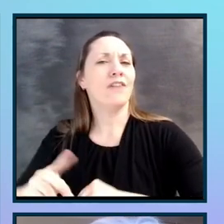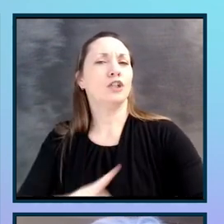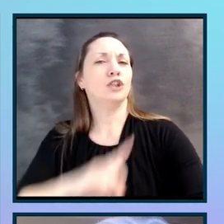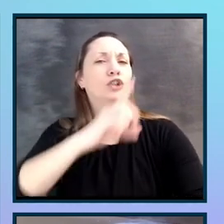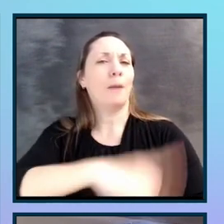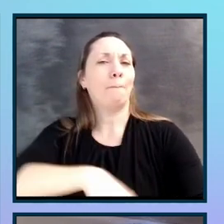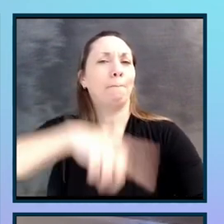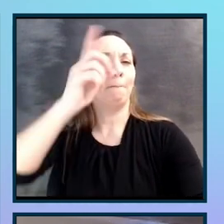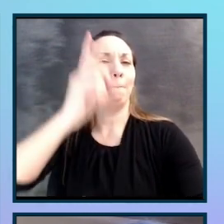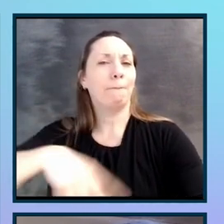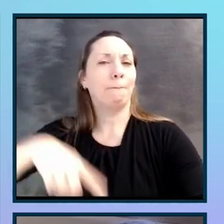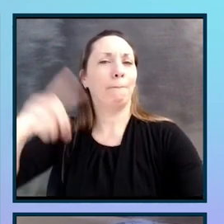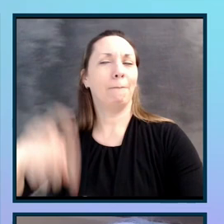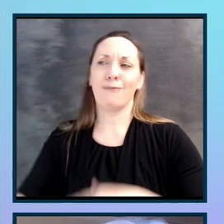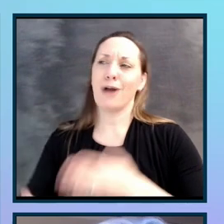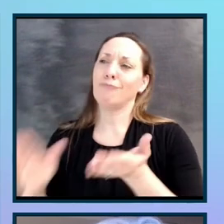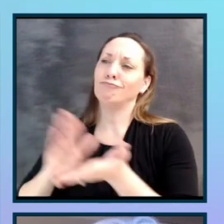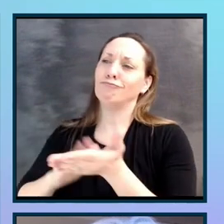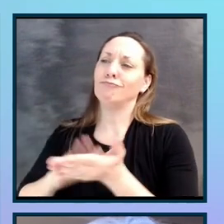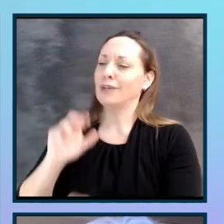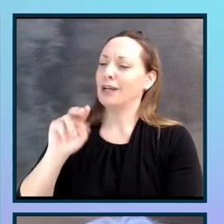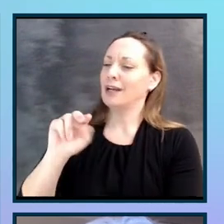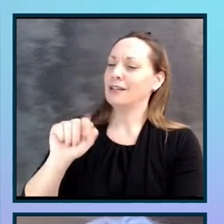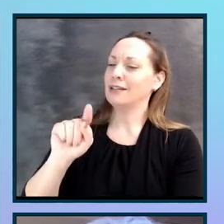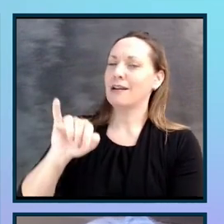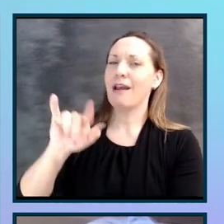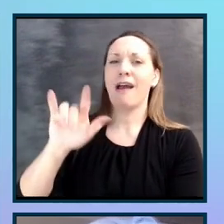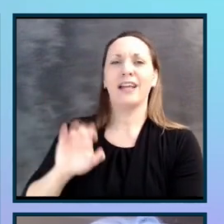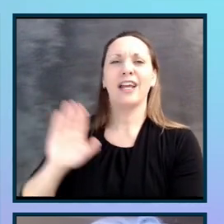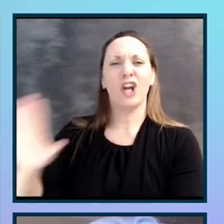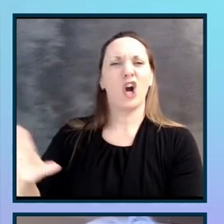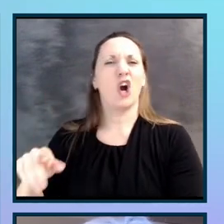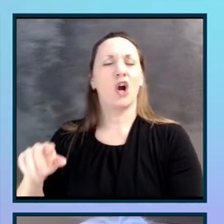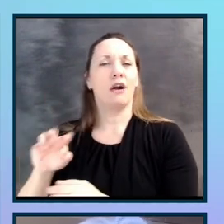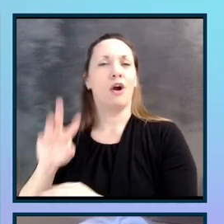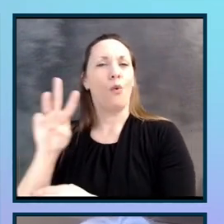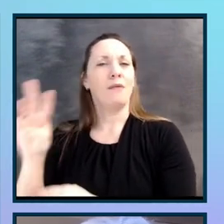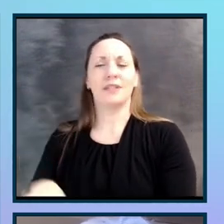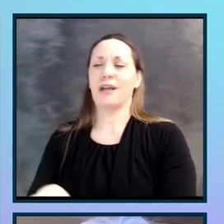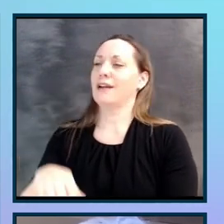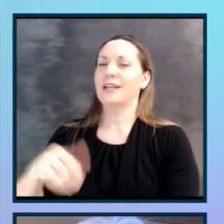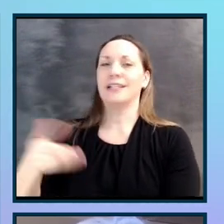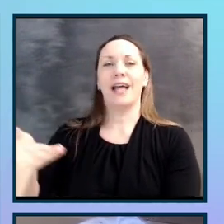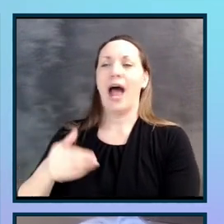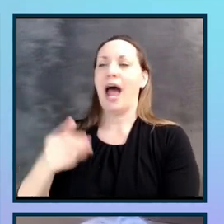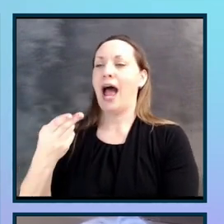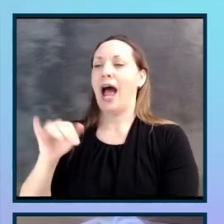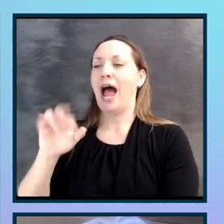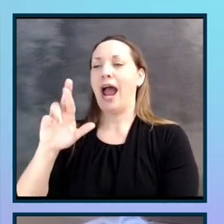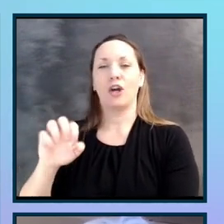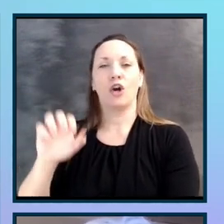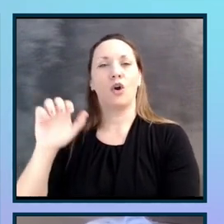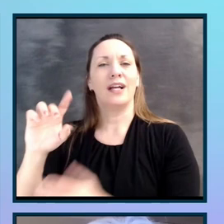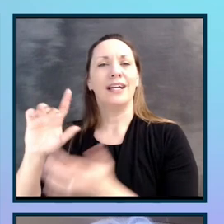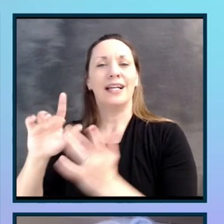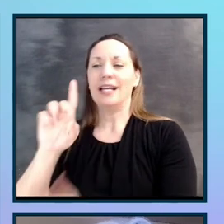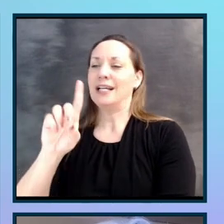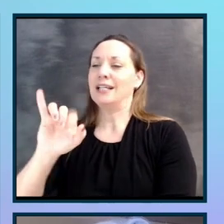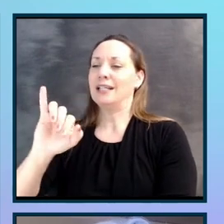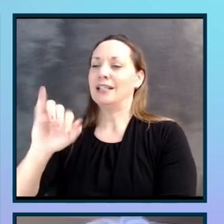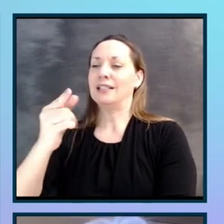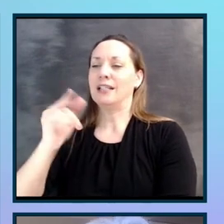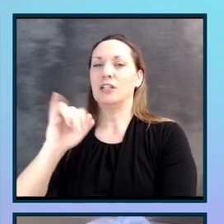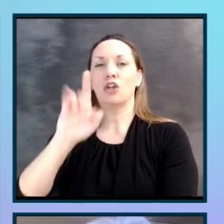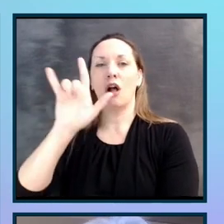McLeese of digital, her website is hired digitally, A11Y, who not only built me a beautiful website,